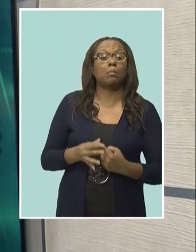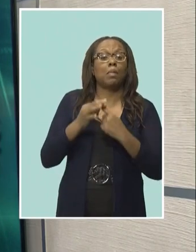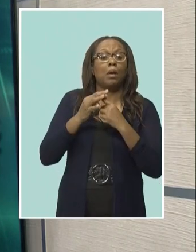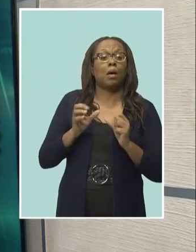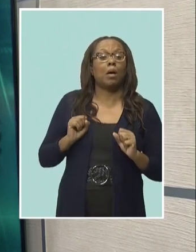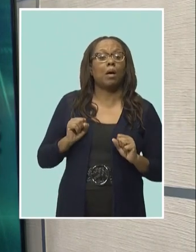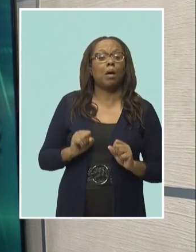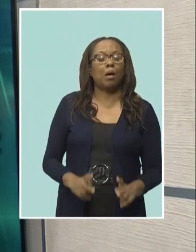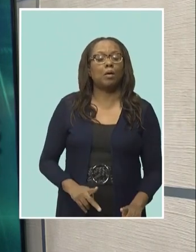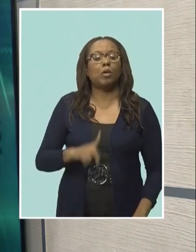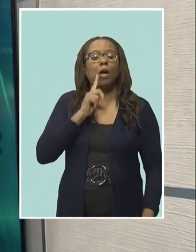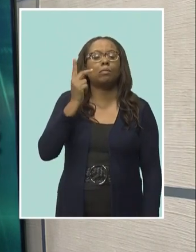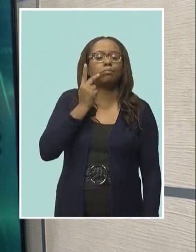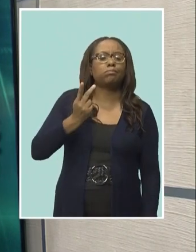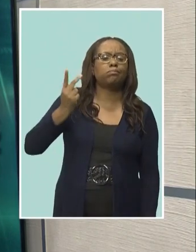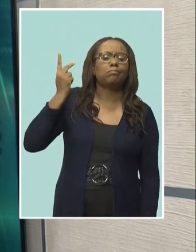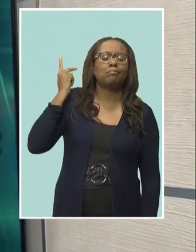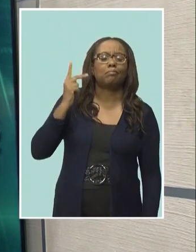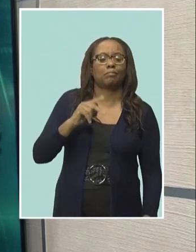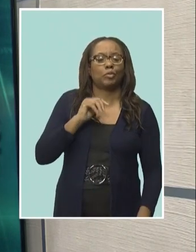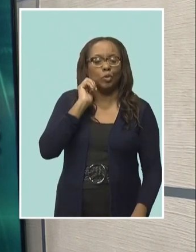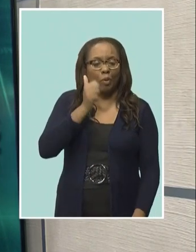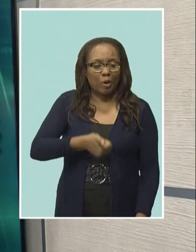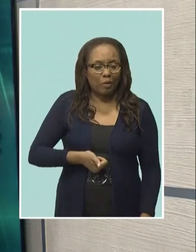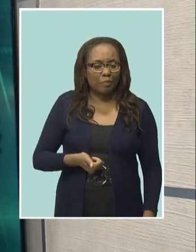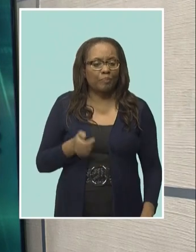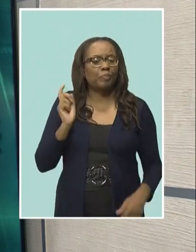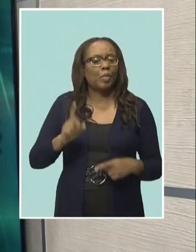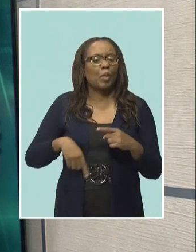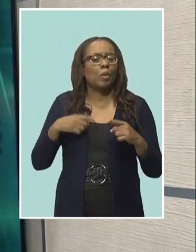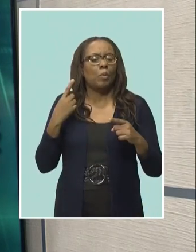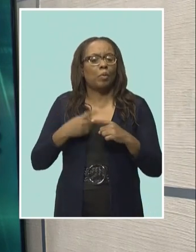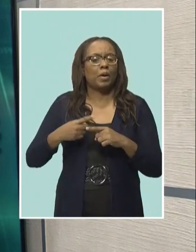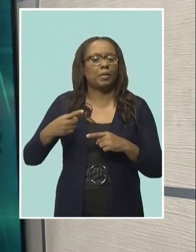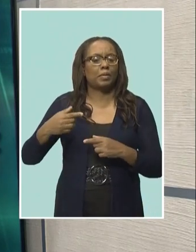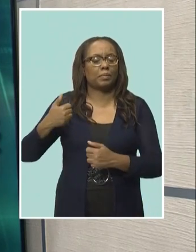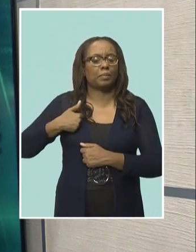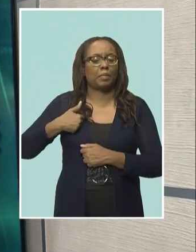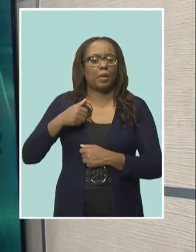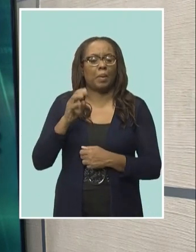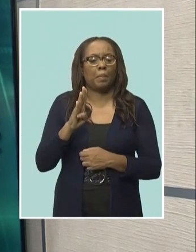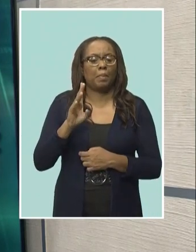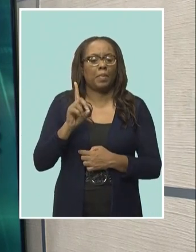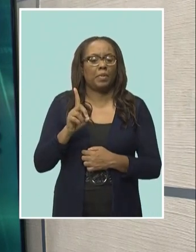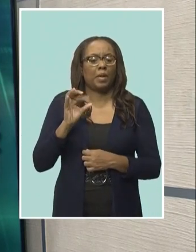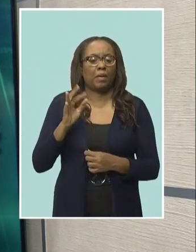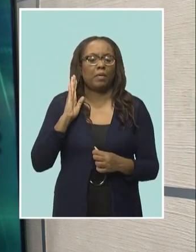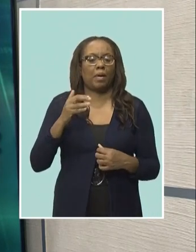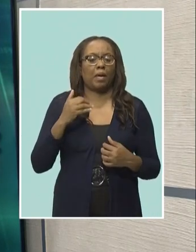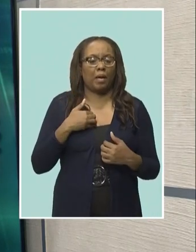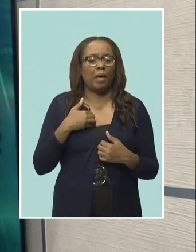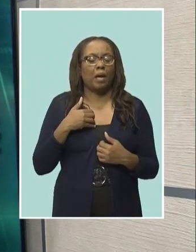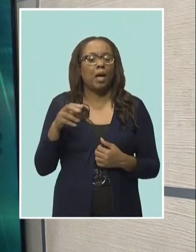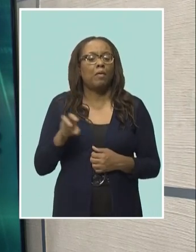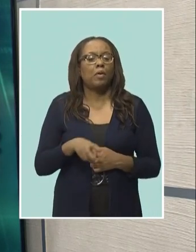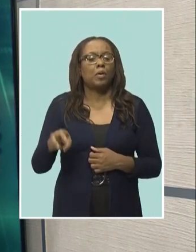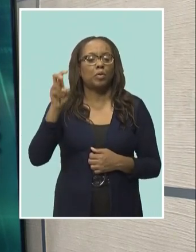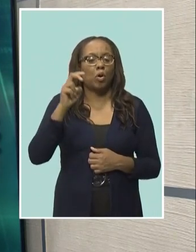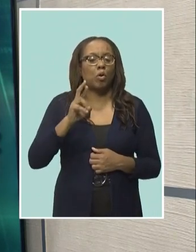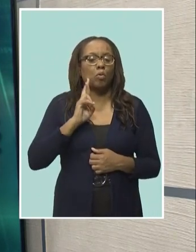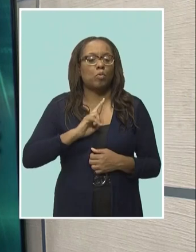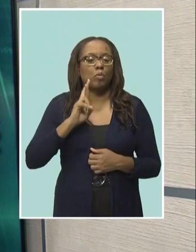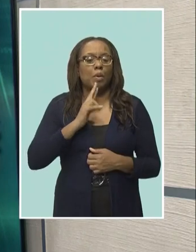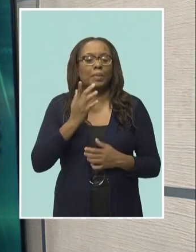down memory lane tomorrow when the Barbados Defence Force presents Barbados' National Armory Tour Rum and Rum Tasting